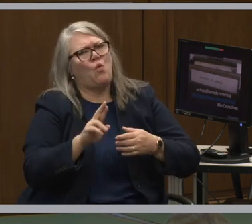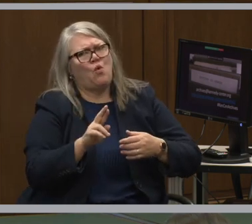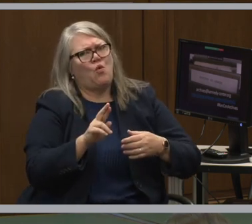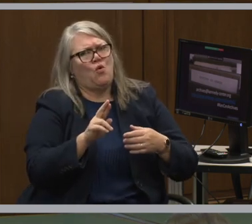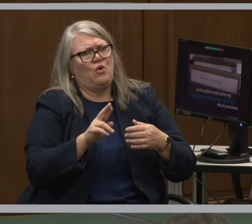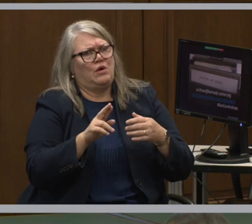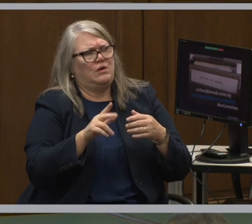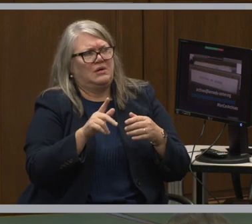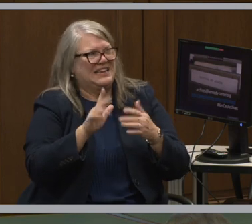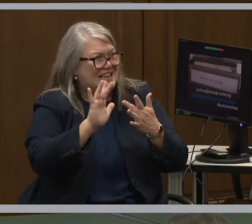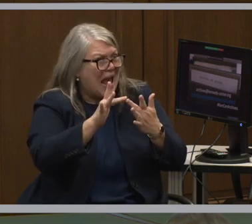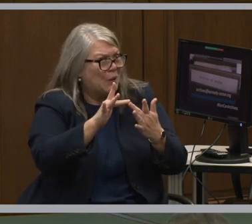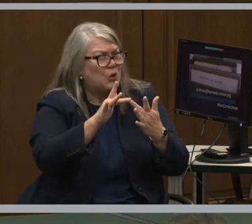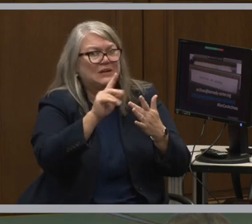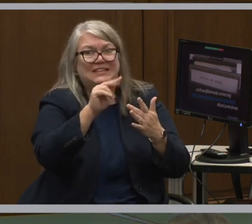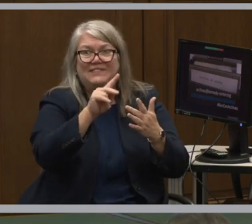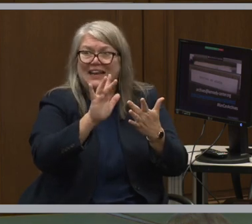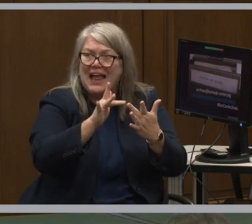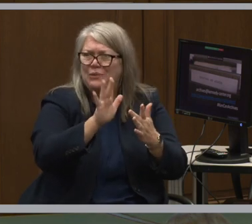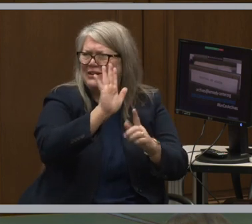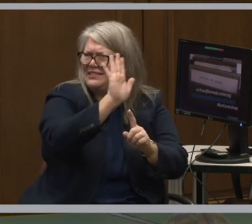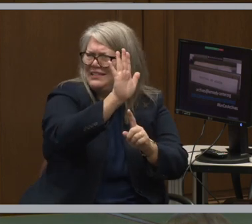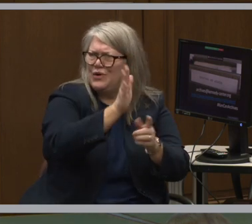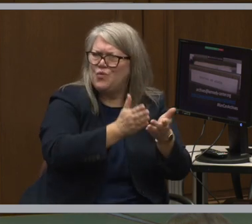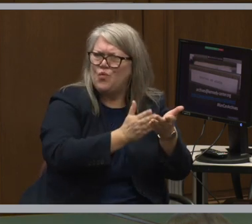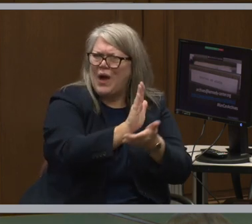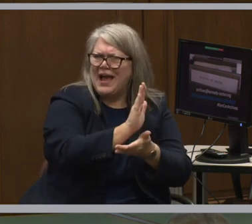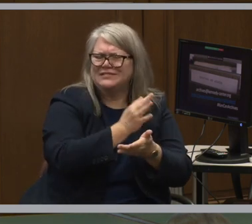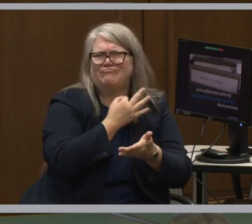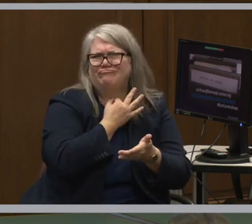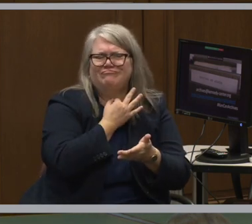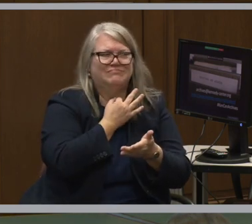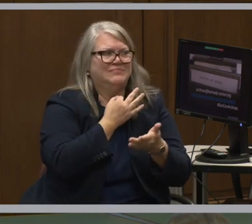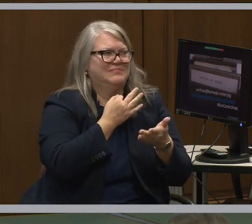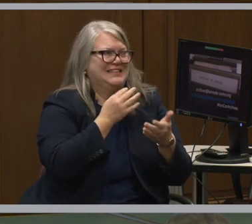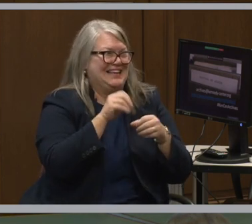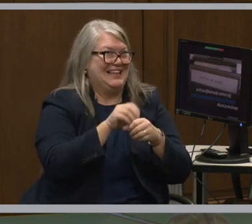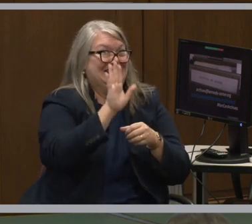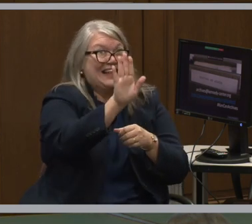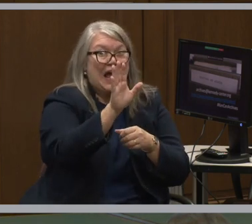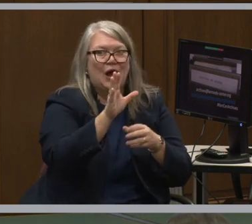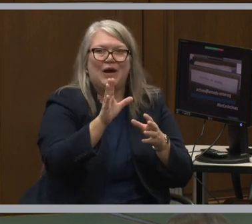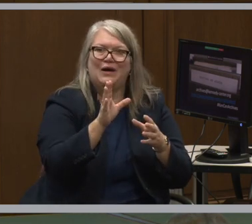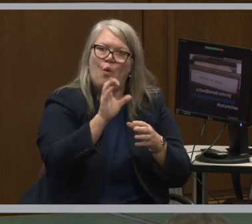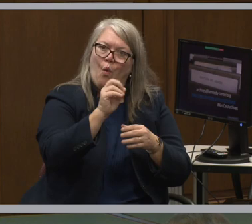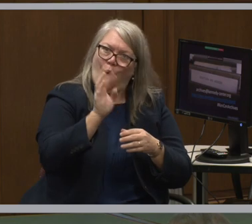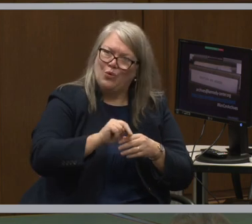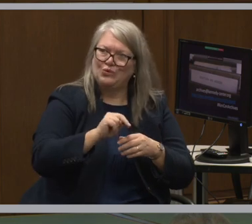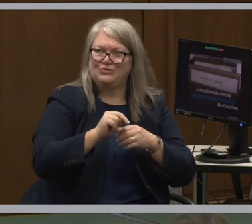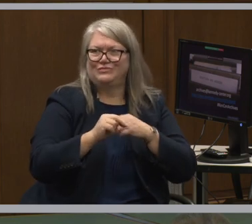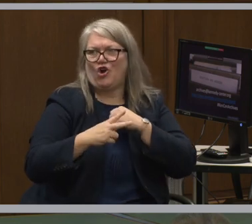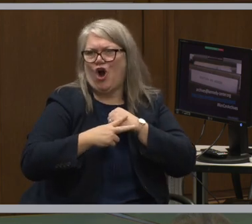that the networks that have that and have it in their own archive?